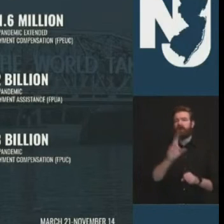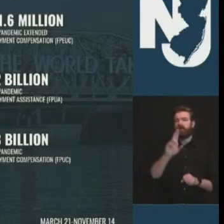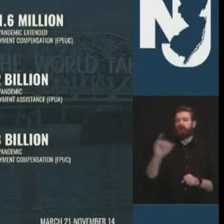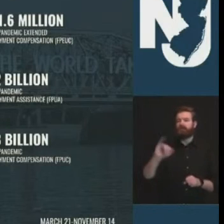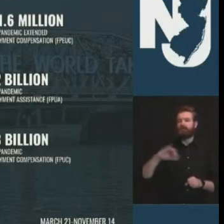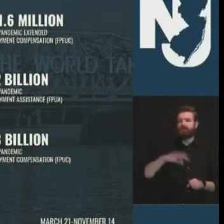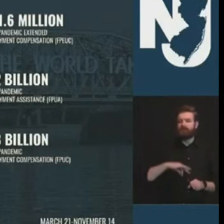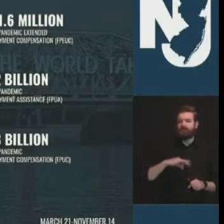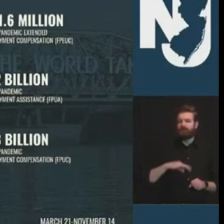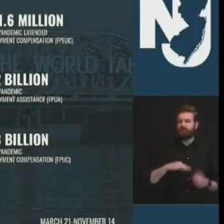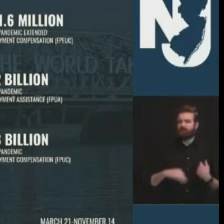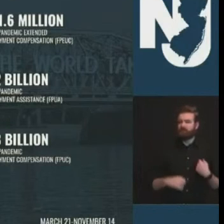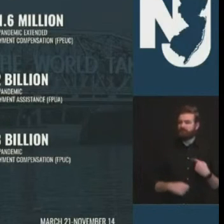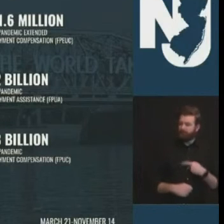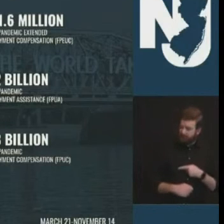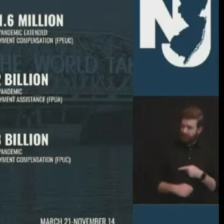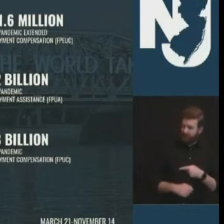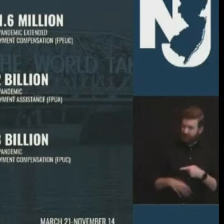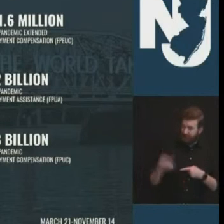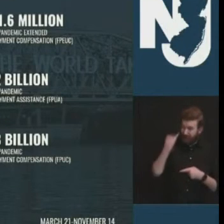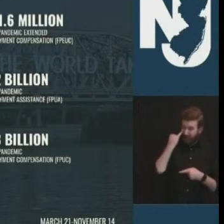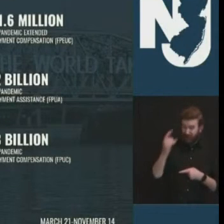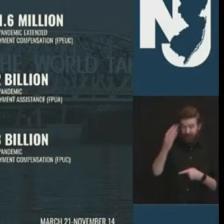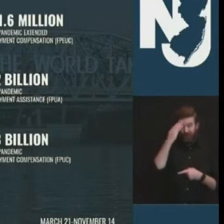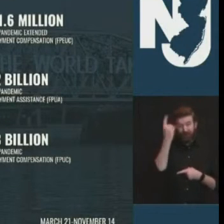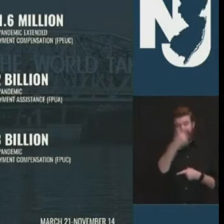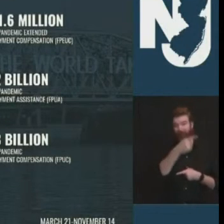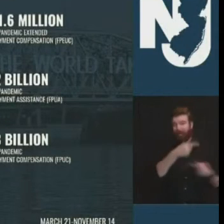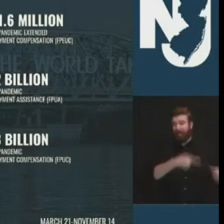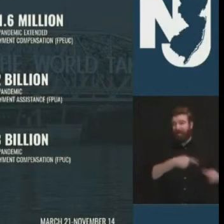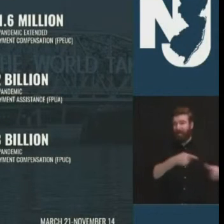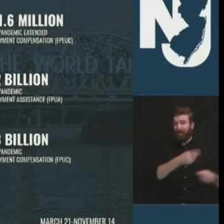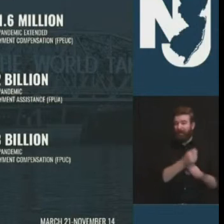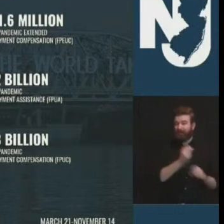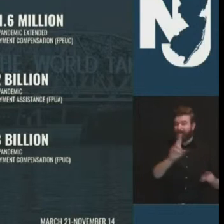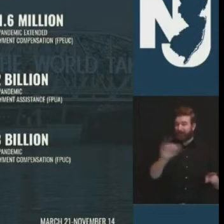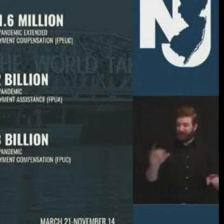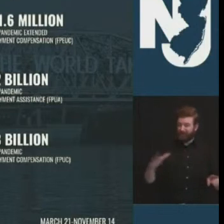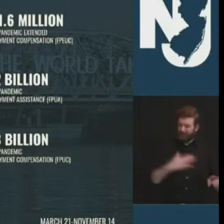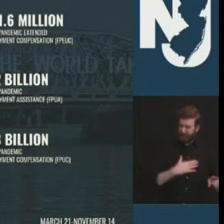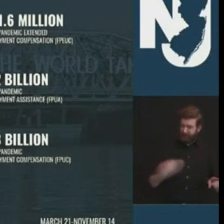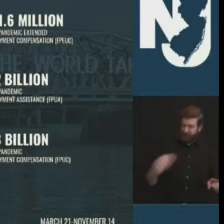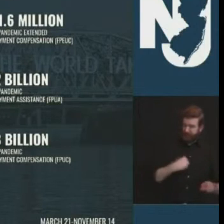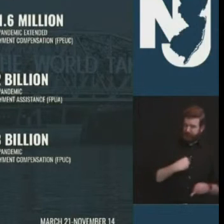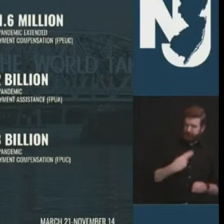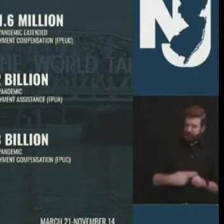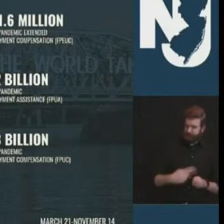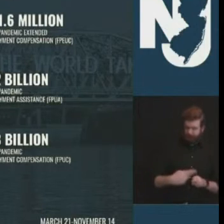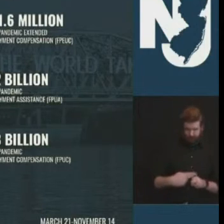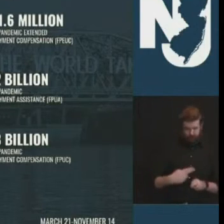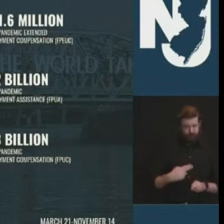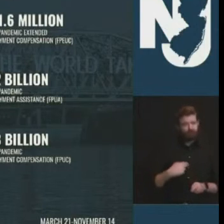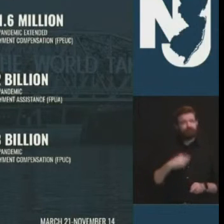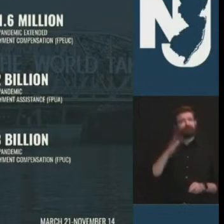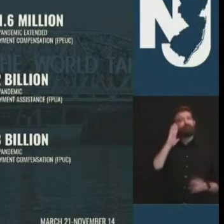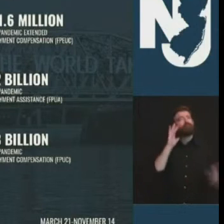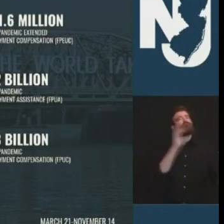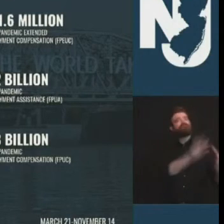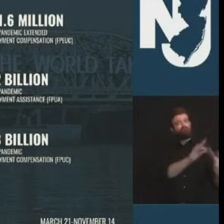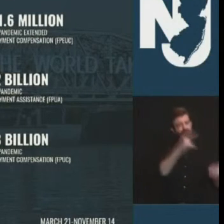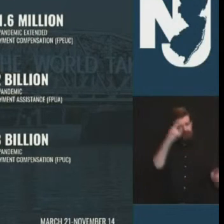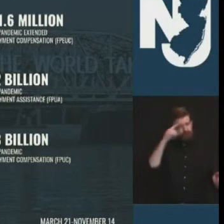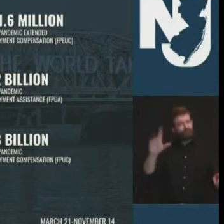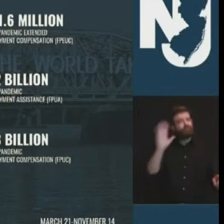that in that person's details and we will follow up we have followed up followed up on countless people over the past nine months secondly